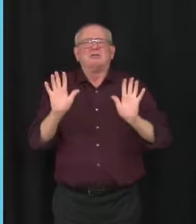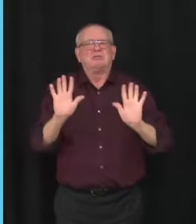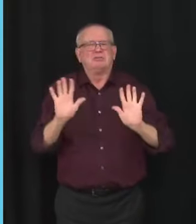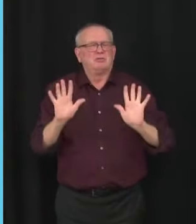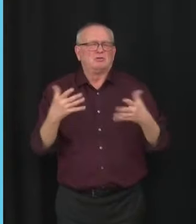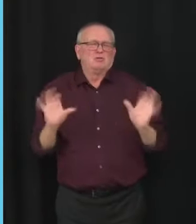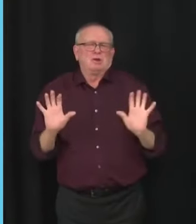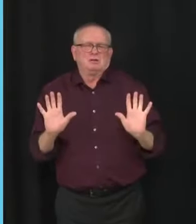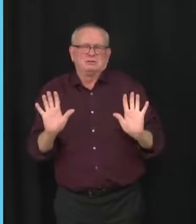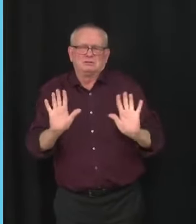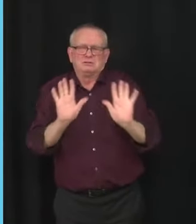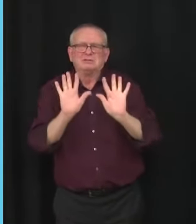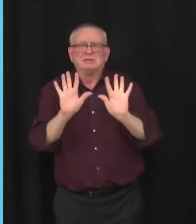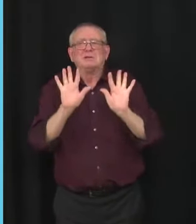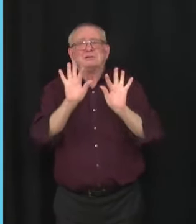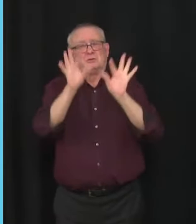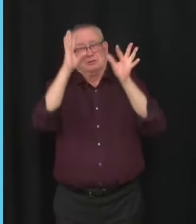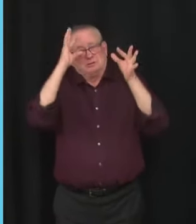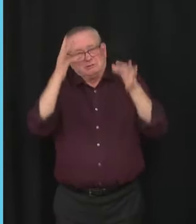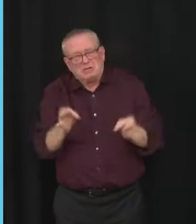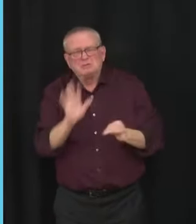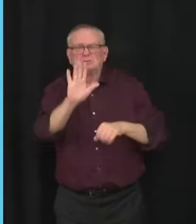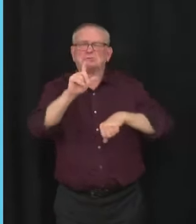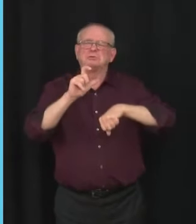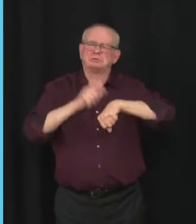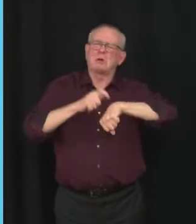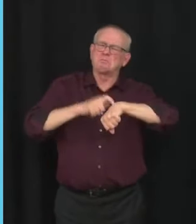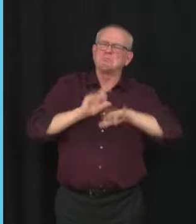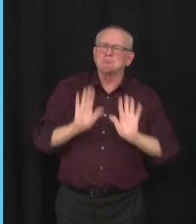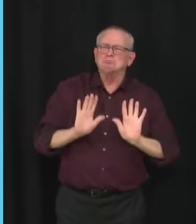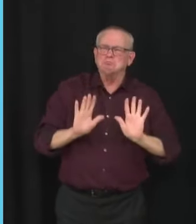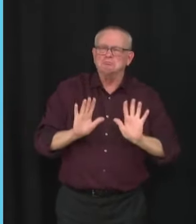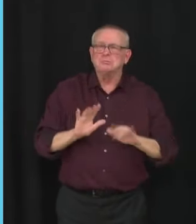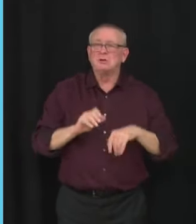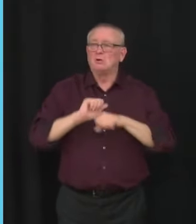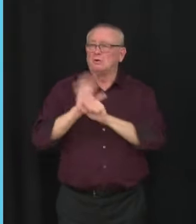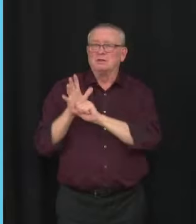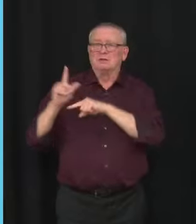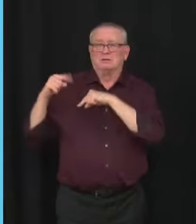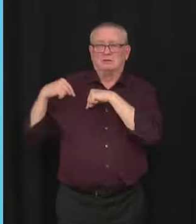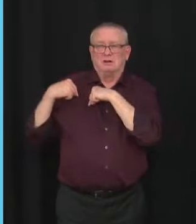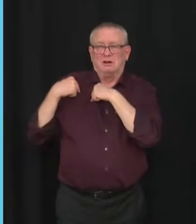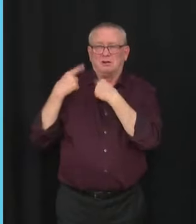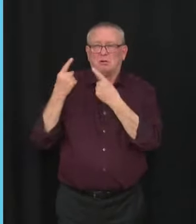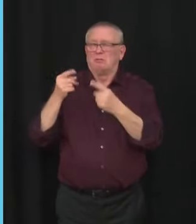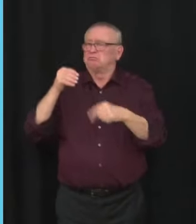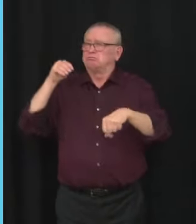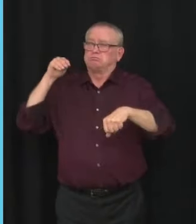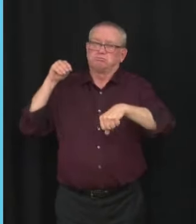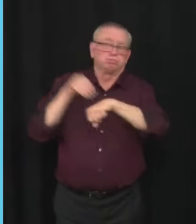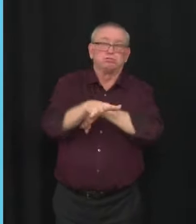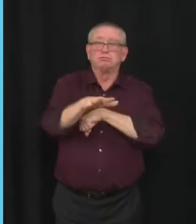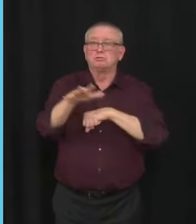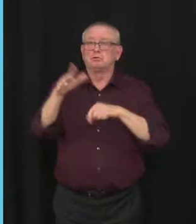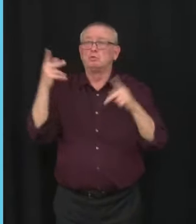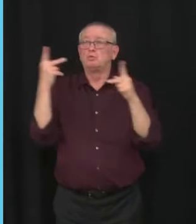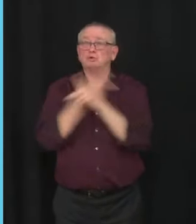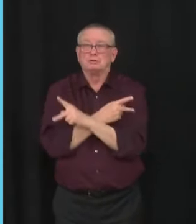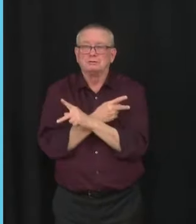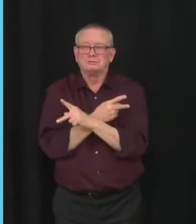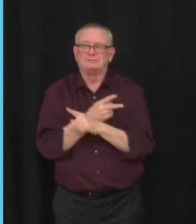The pandemic has been a trying time for every Albertan and younger children and their parents are certainly no exception.